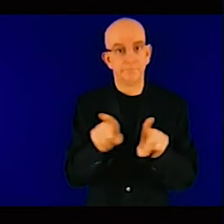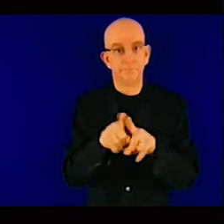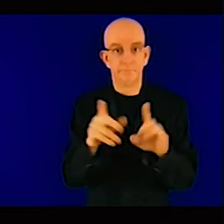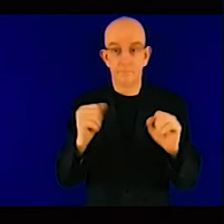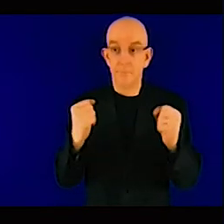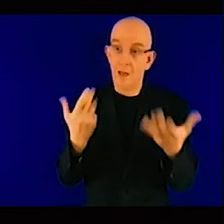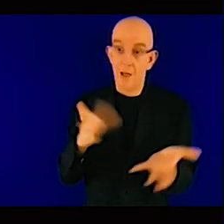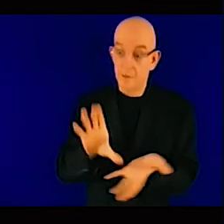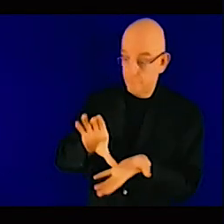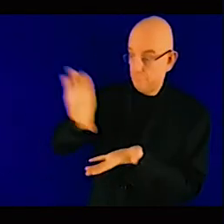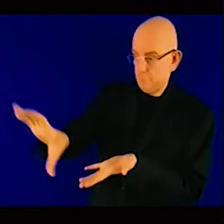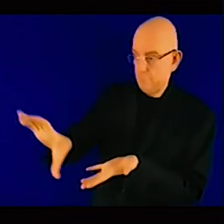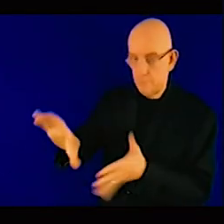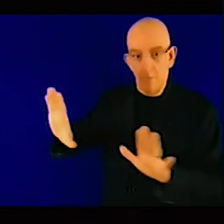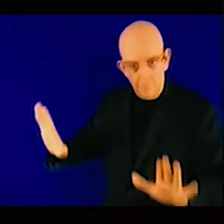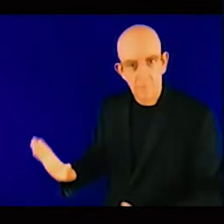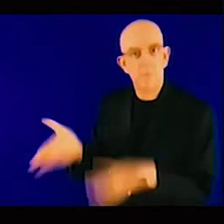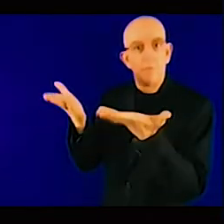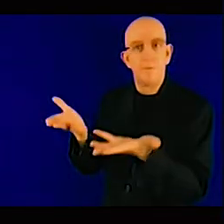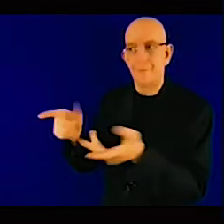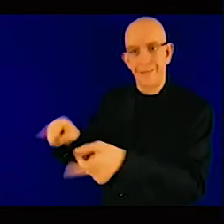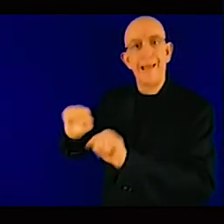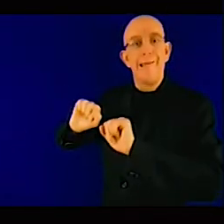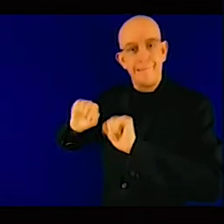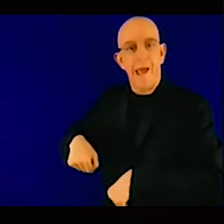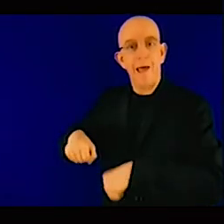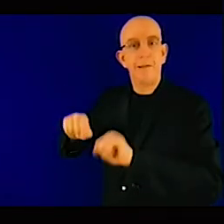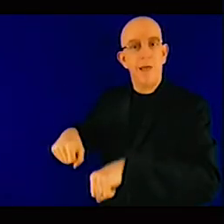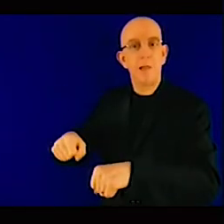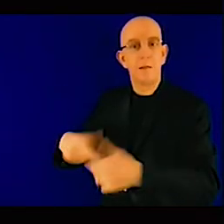even look at gas which I find quite shocking